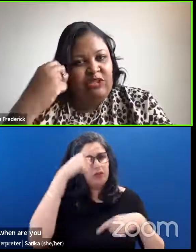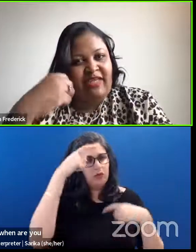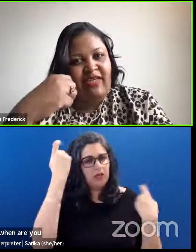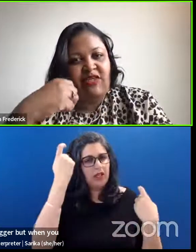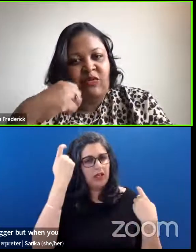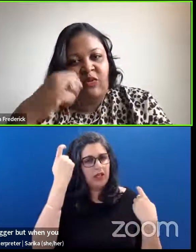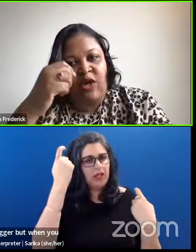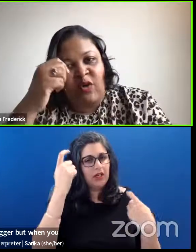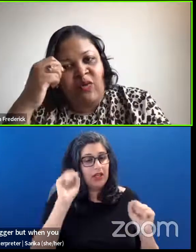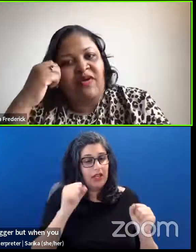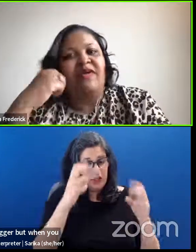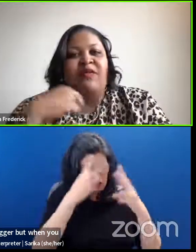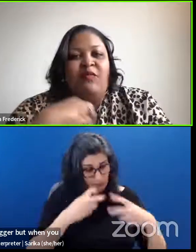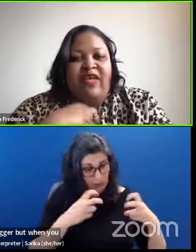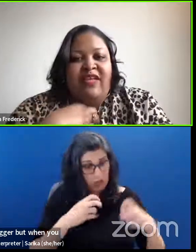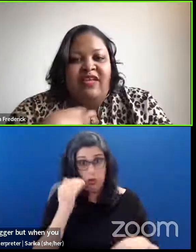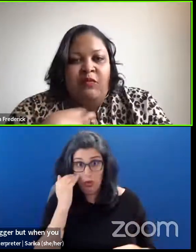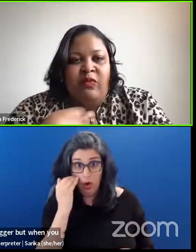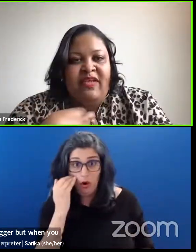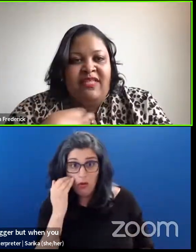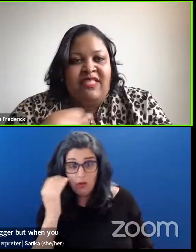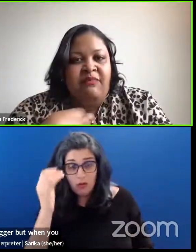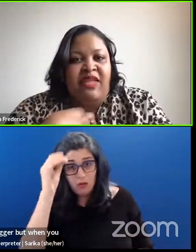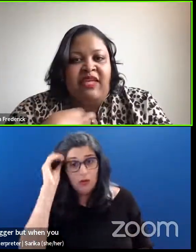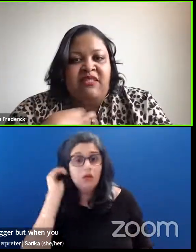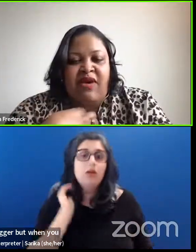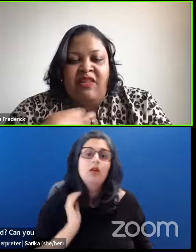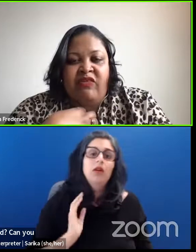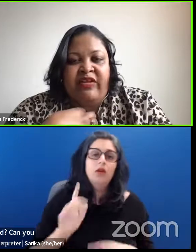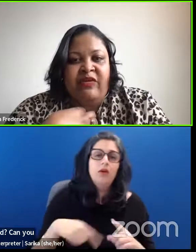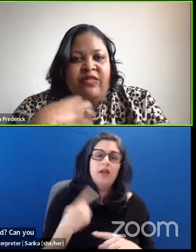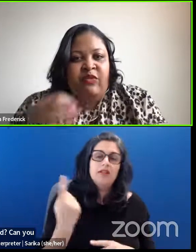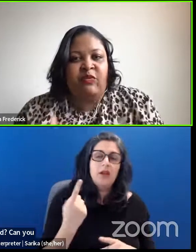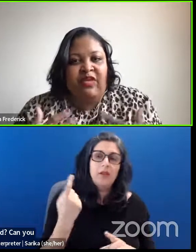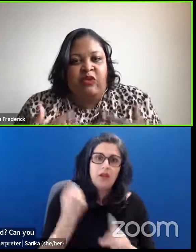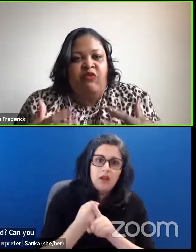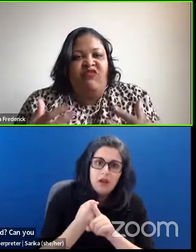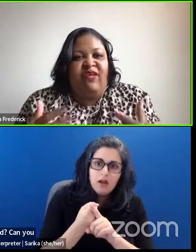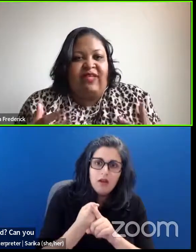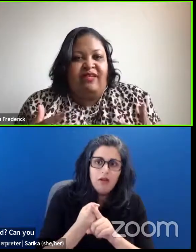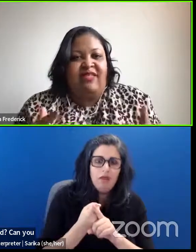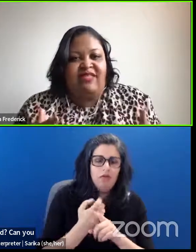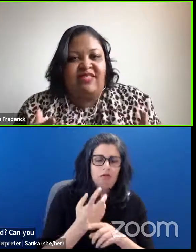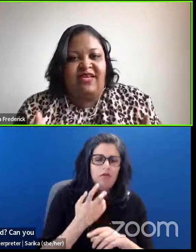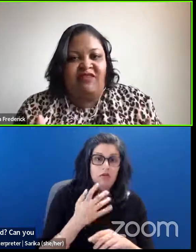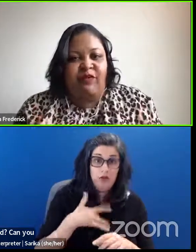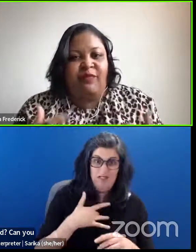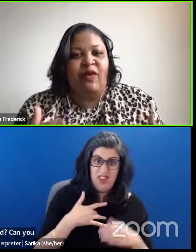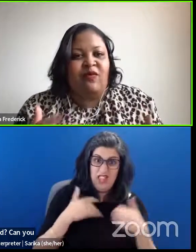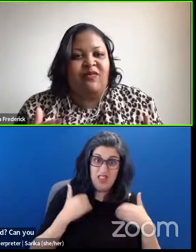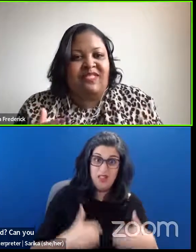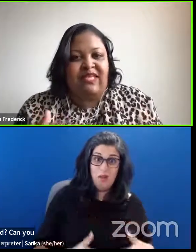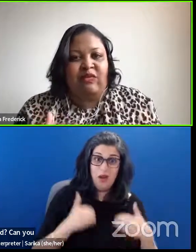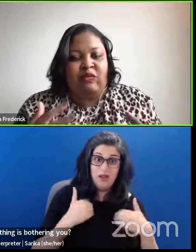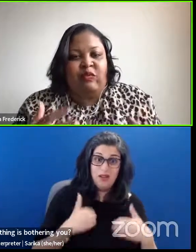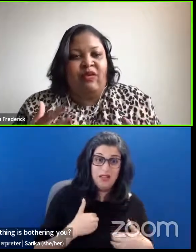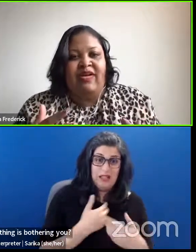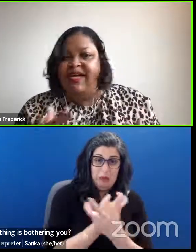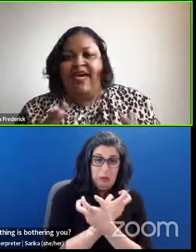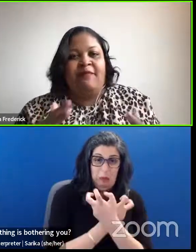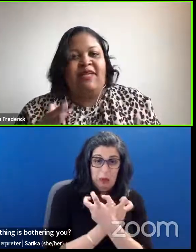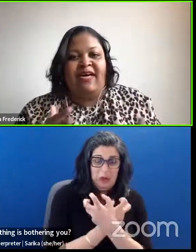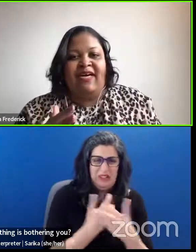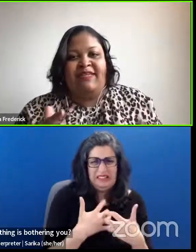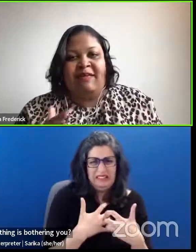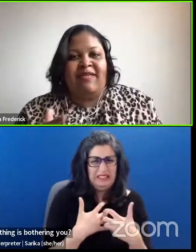can you check in? you know when, when something is bothering you? Do you, can you feel it inside of your bones that, Ooh,